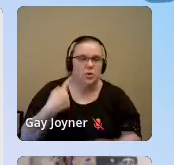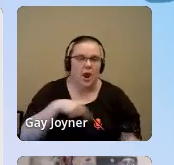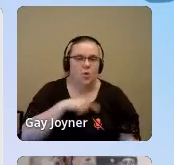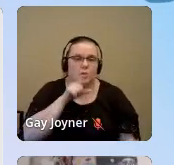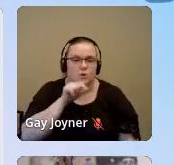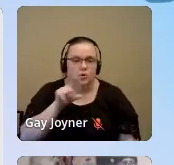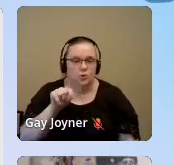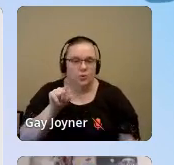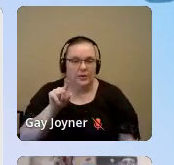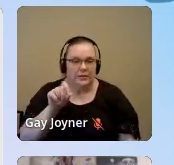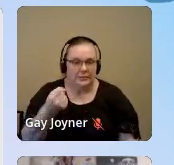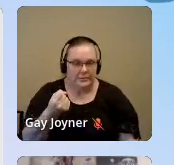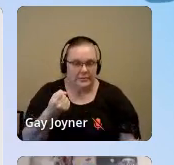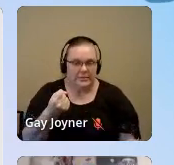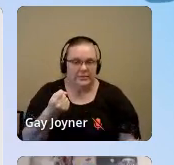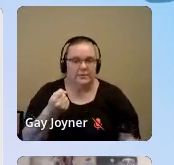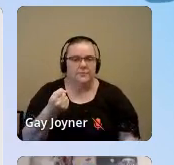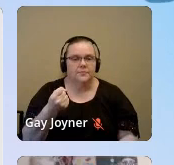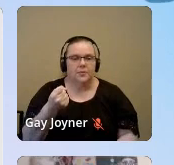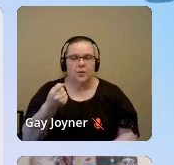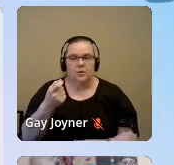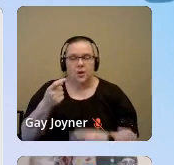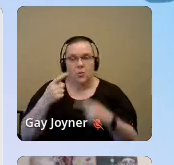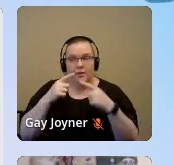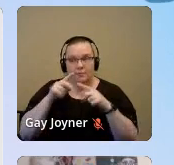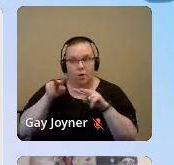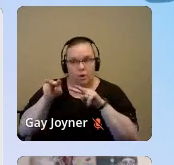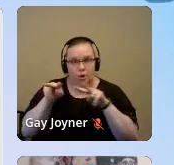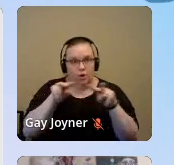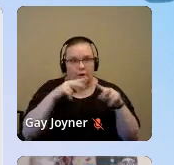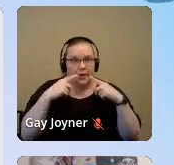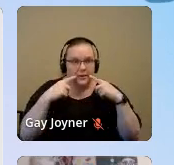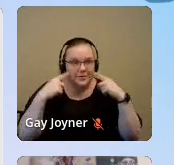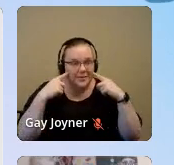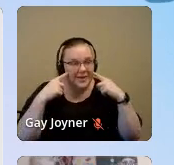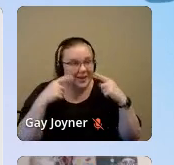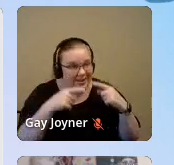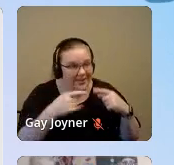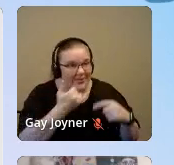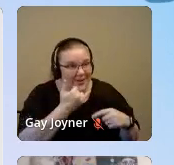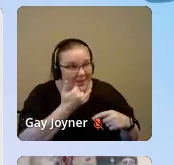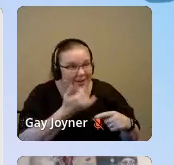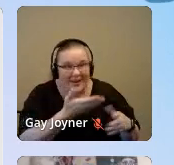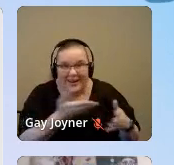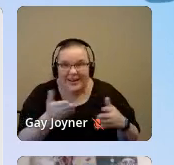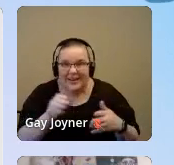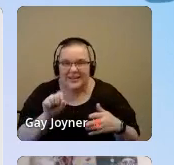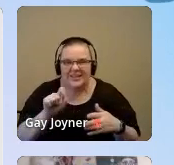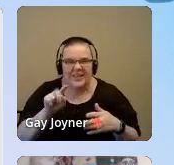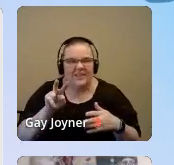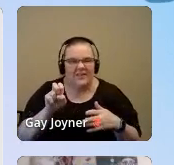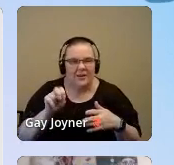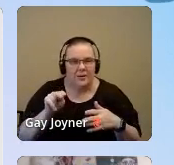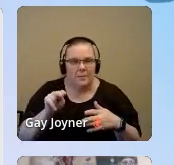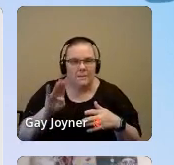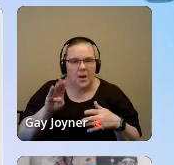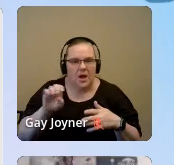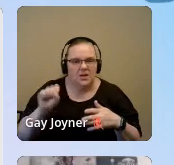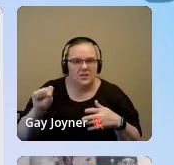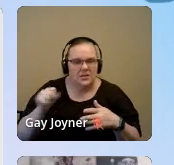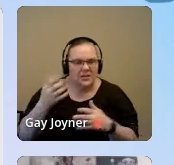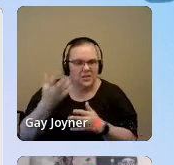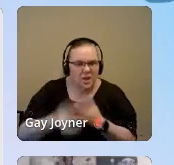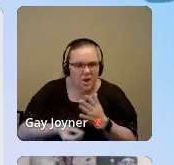smiling what's wrong. We have lost a lot of black celebrities to suicide recently. Stephen Boss, aka Twitch, Chelsea